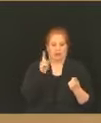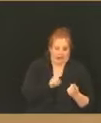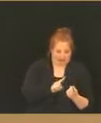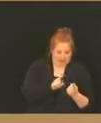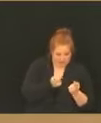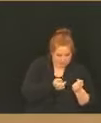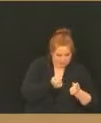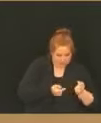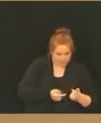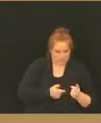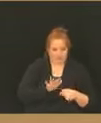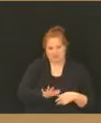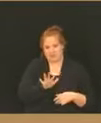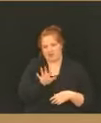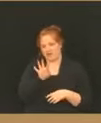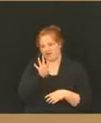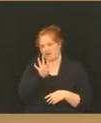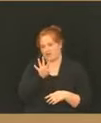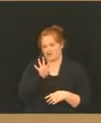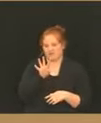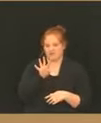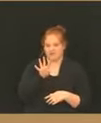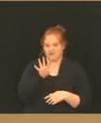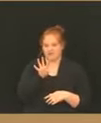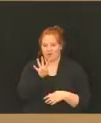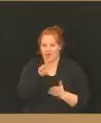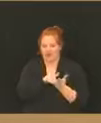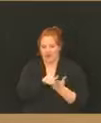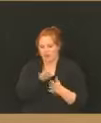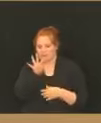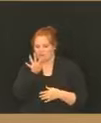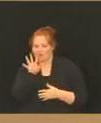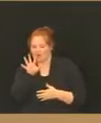surveys looks to be about 40,000 45,000 individuals.